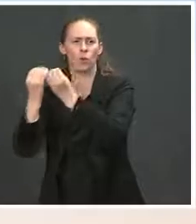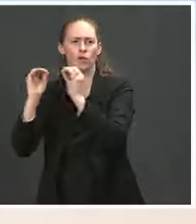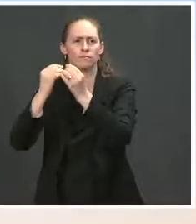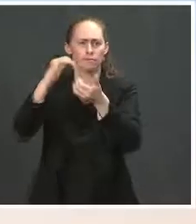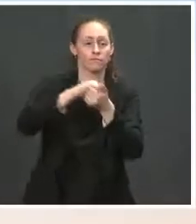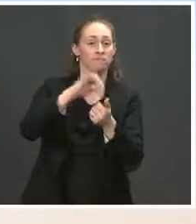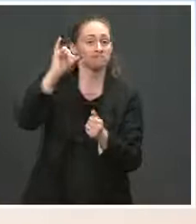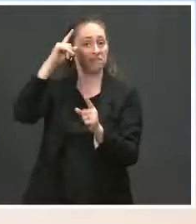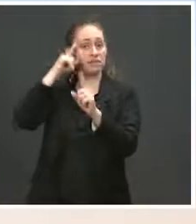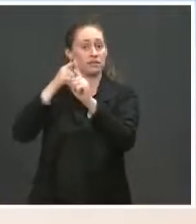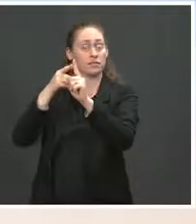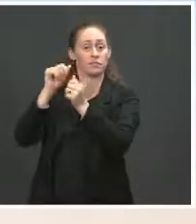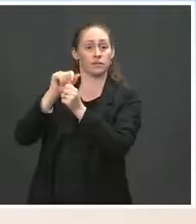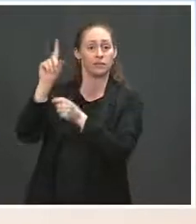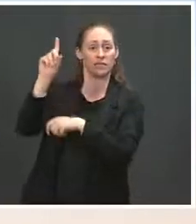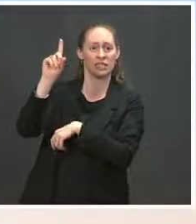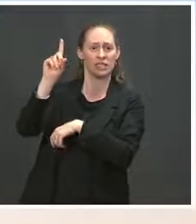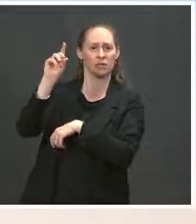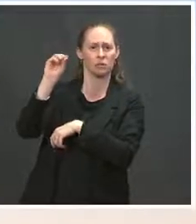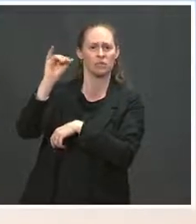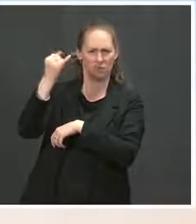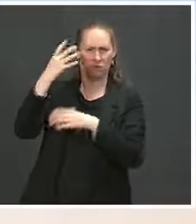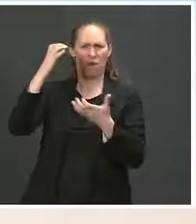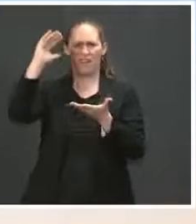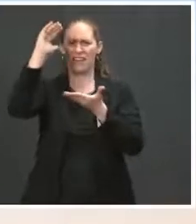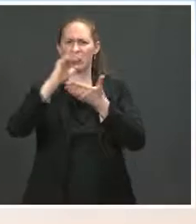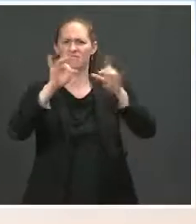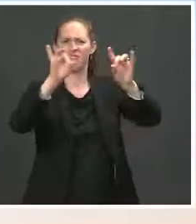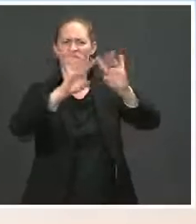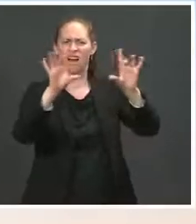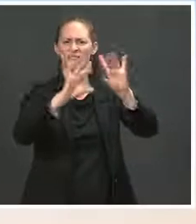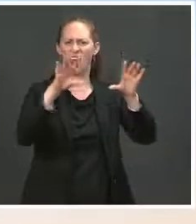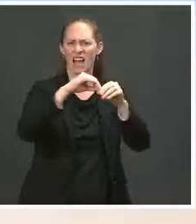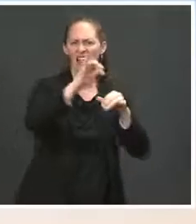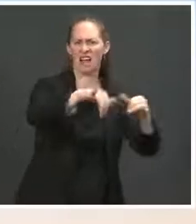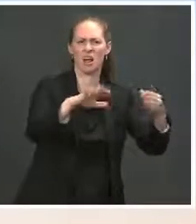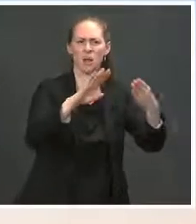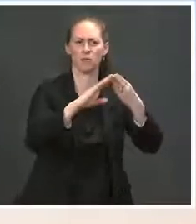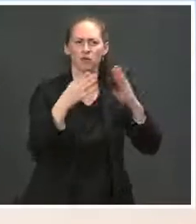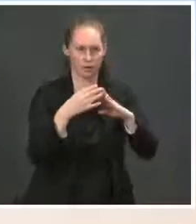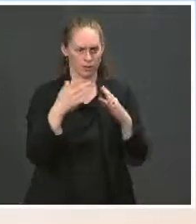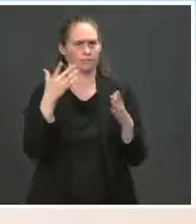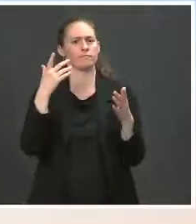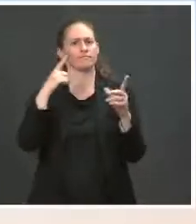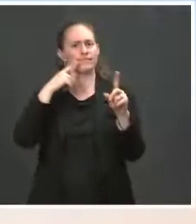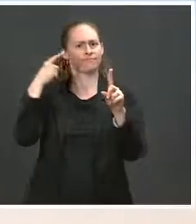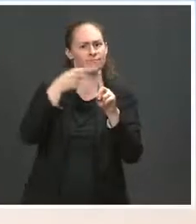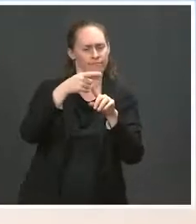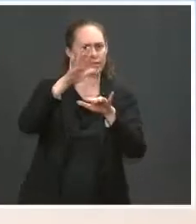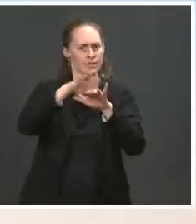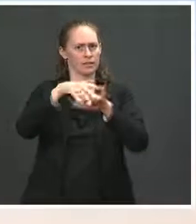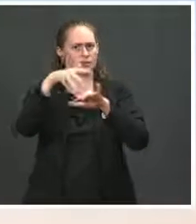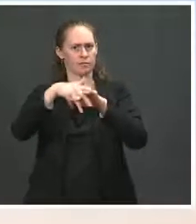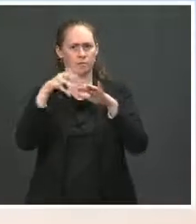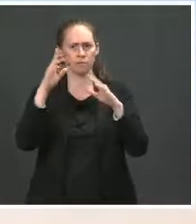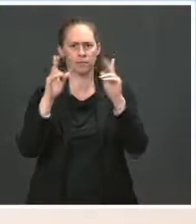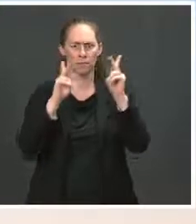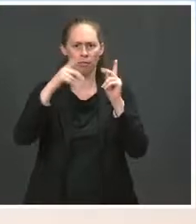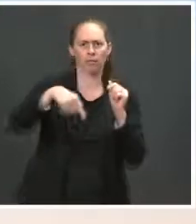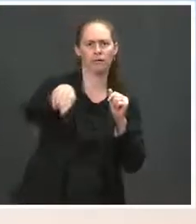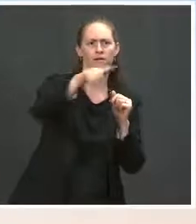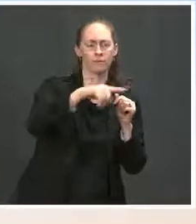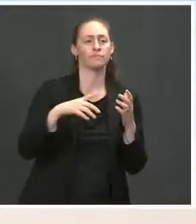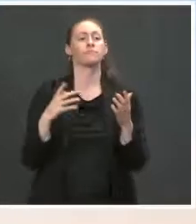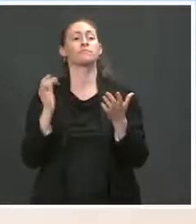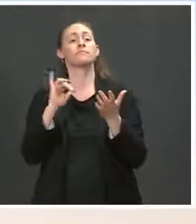violent crime against indigenous peoples. And later today, Domestic Policy Advisor Ambassador Susan